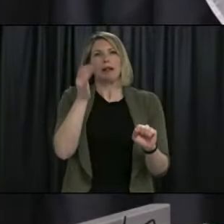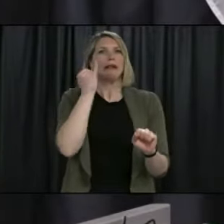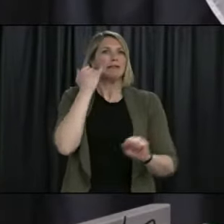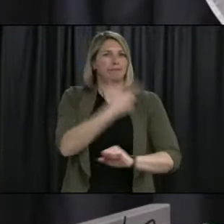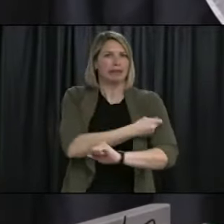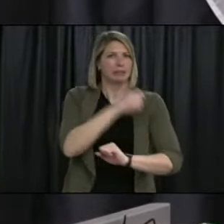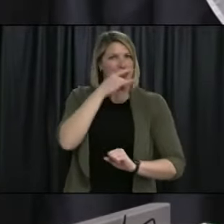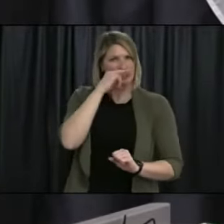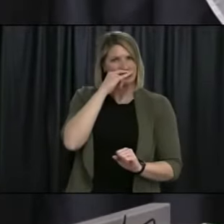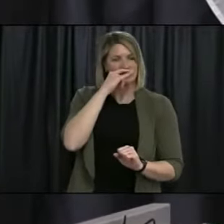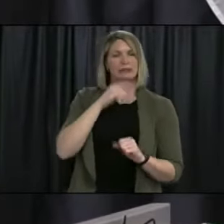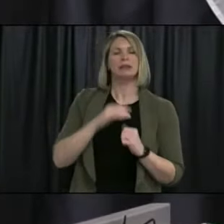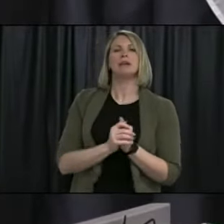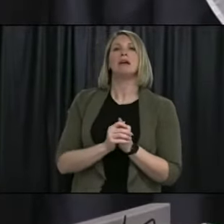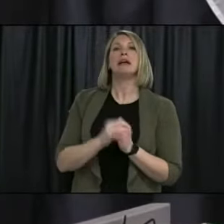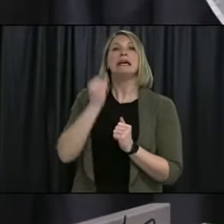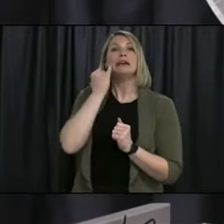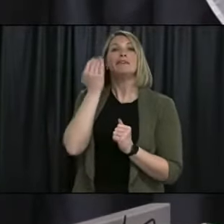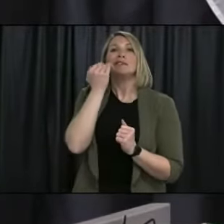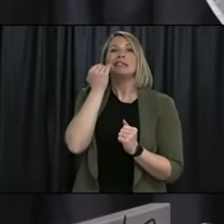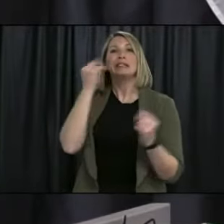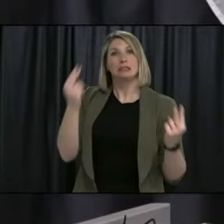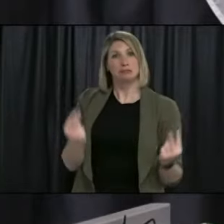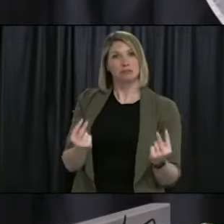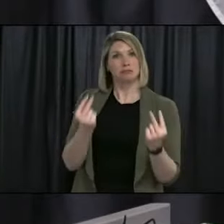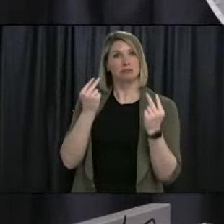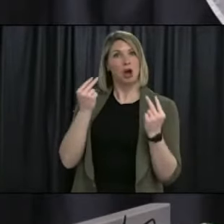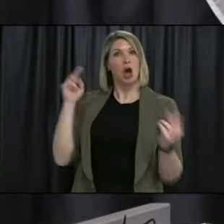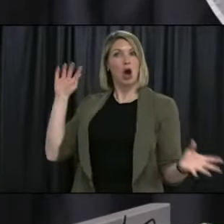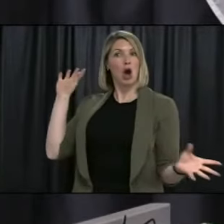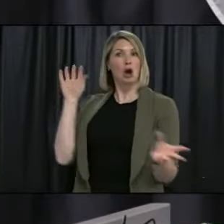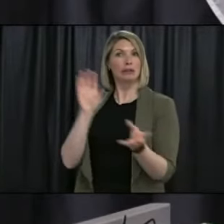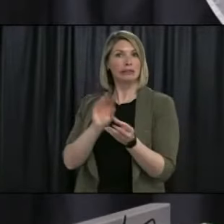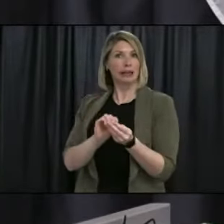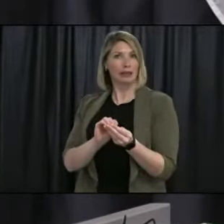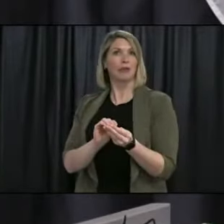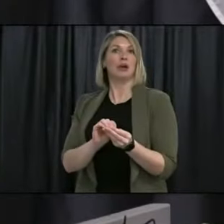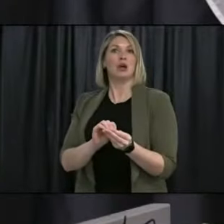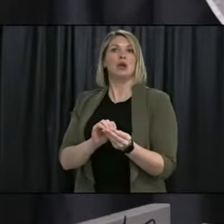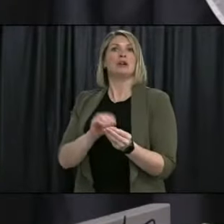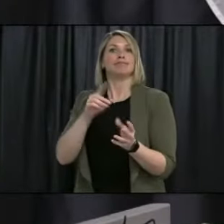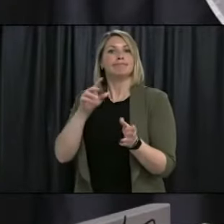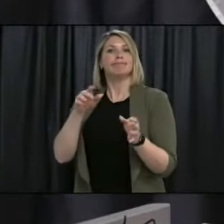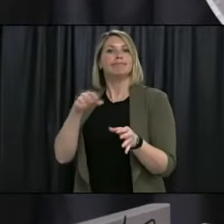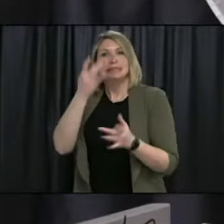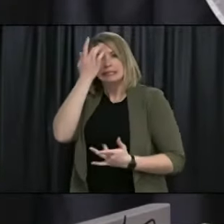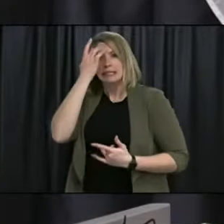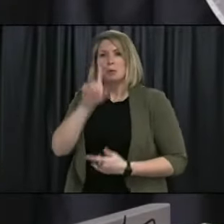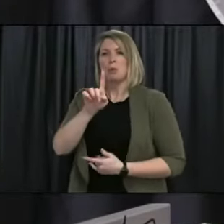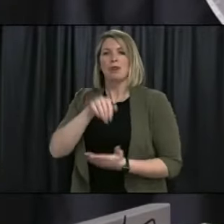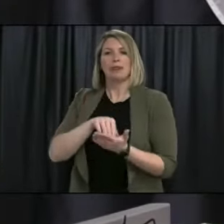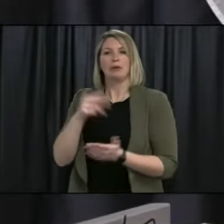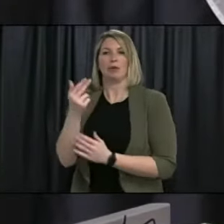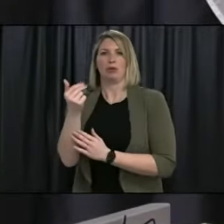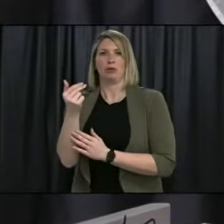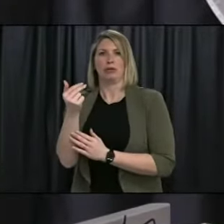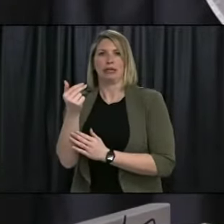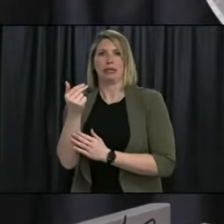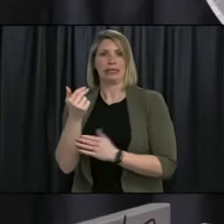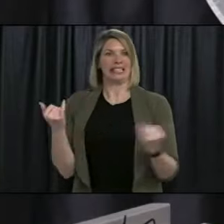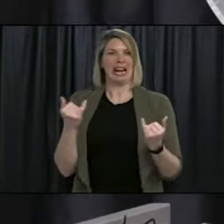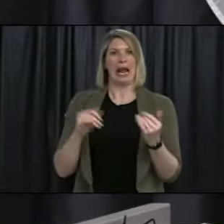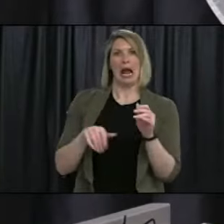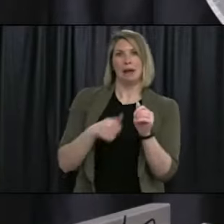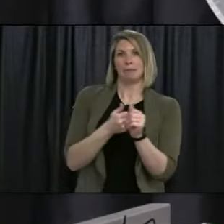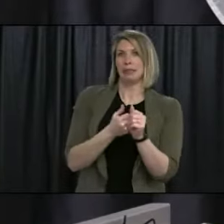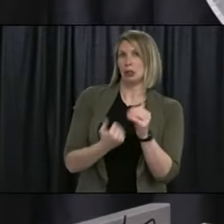media advisory, and the total number of cases in the province is 1,013. We must all do our part to keep COVID-19 at bay and